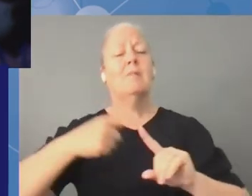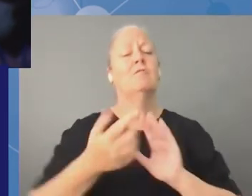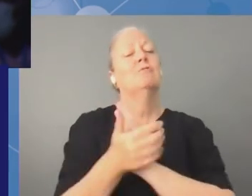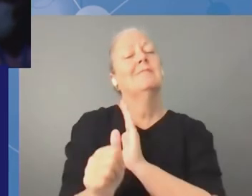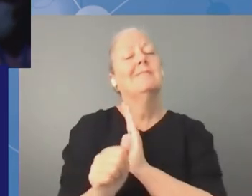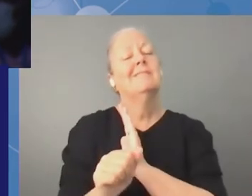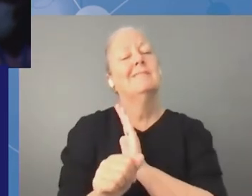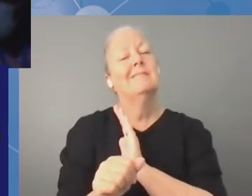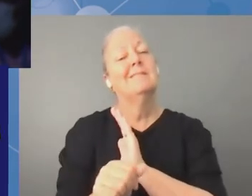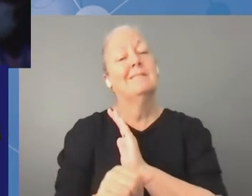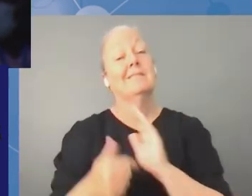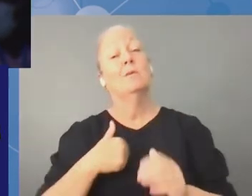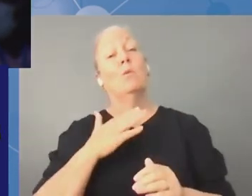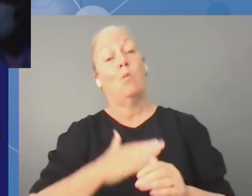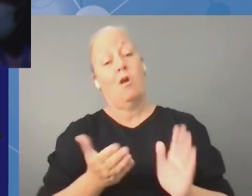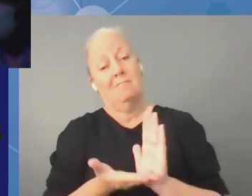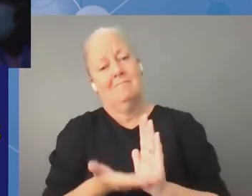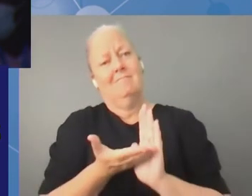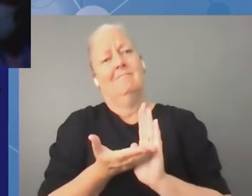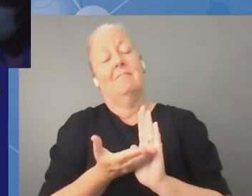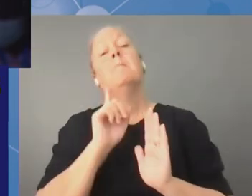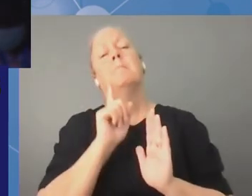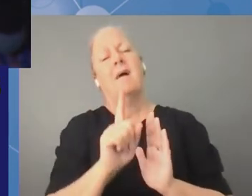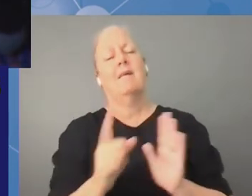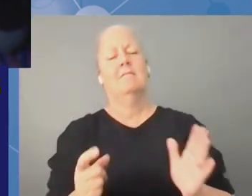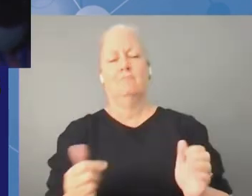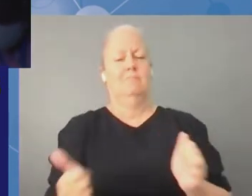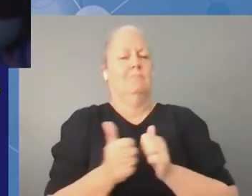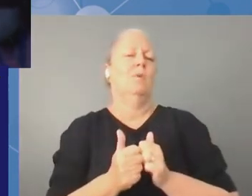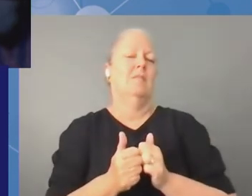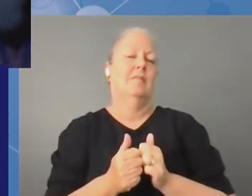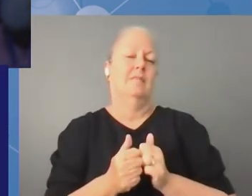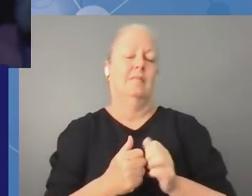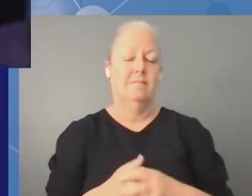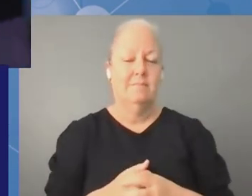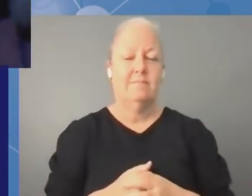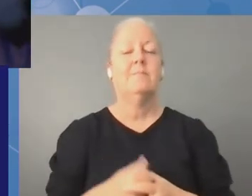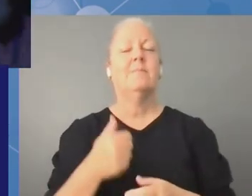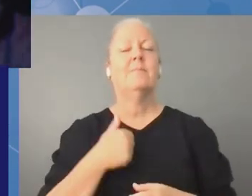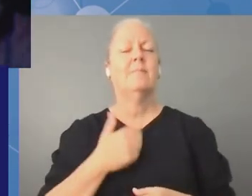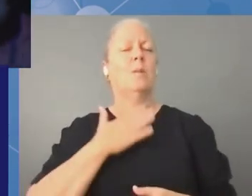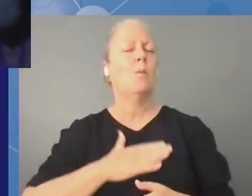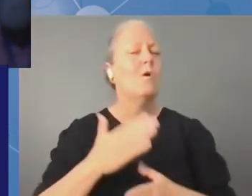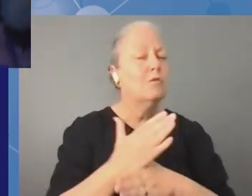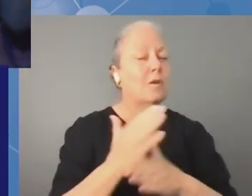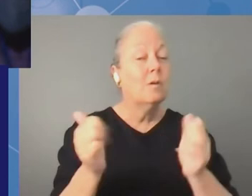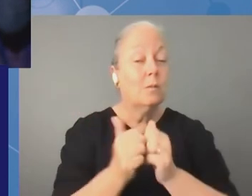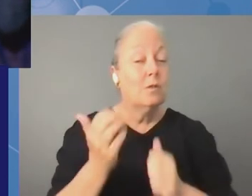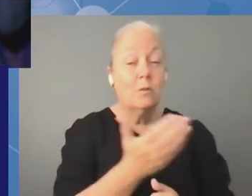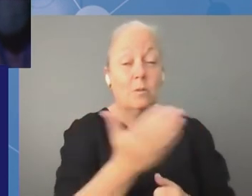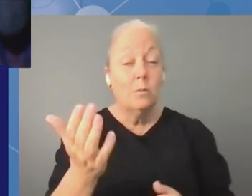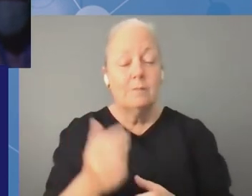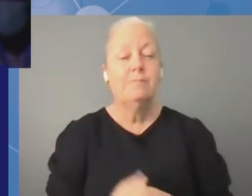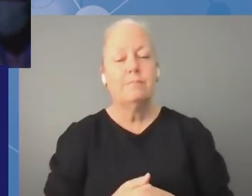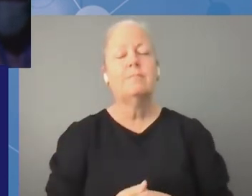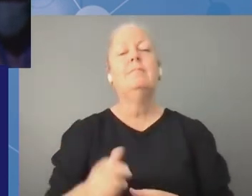are at this point together what i would like to share is that the work that serena has done